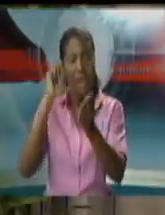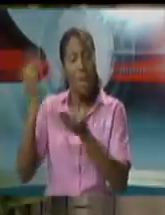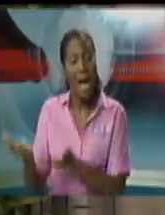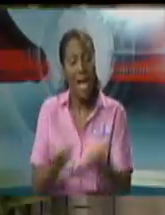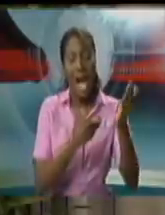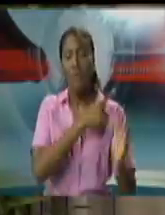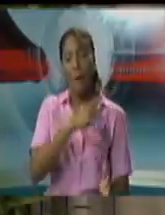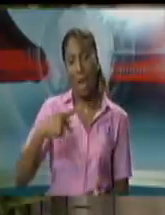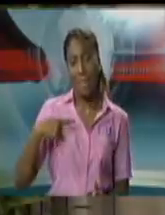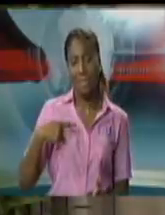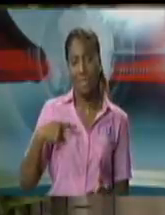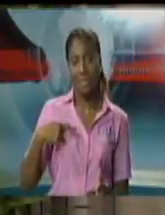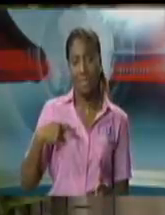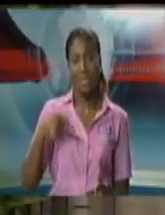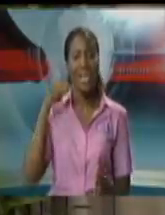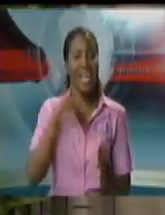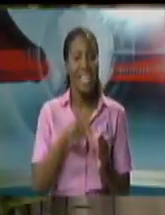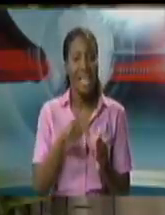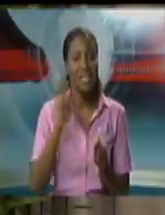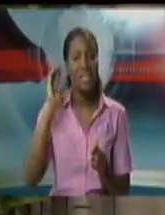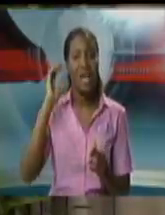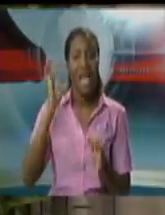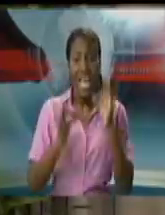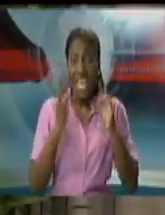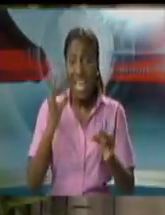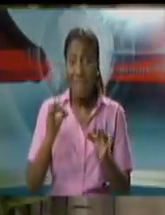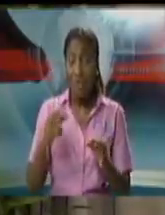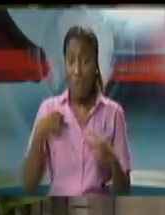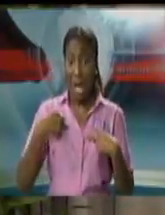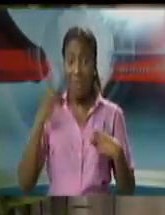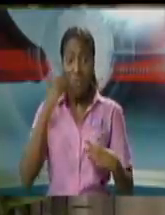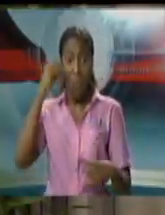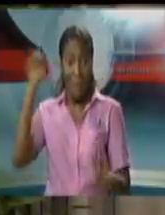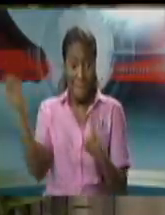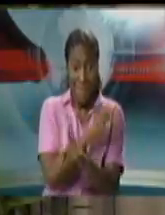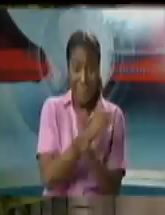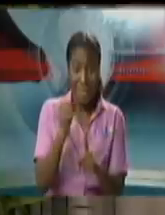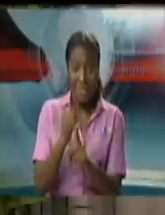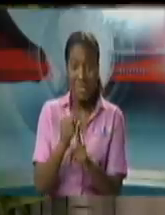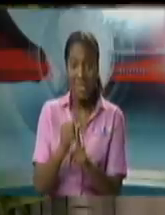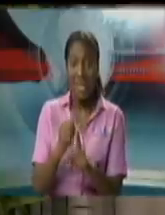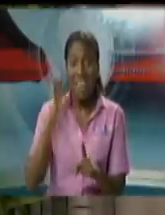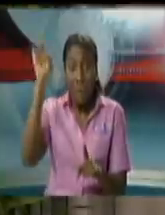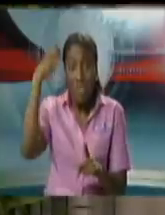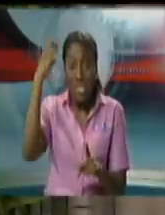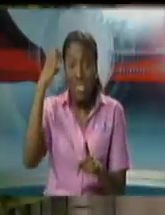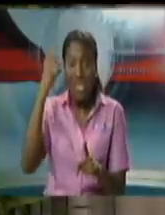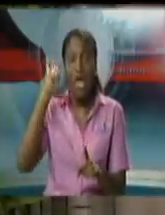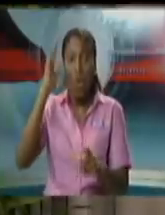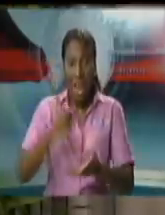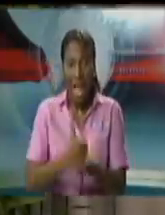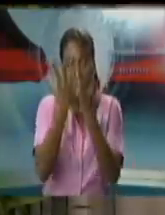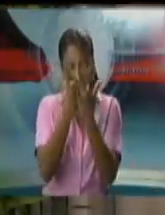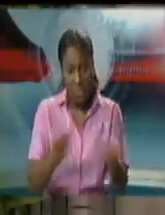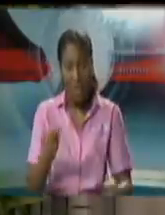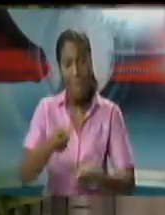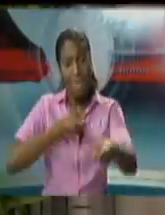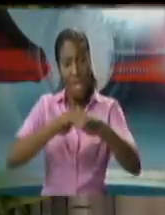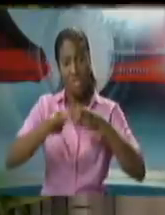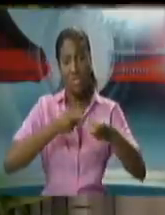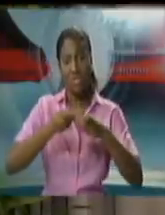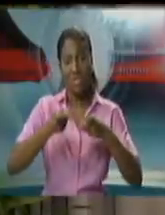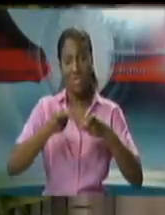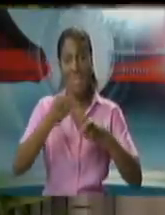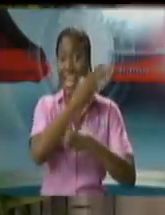in that we're allowing emergency applications for domestic violence to be managed and very importantly in the electronic